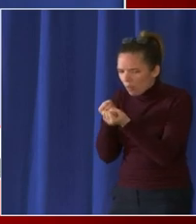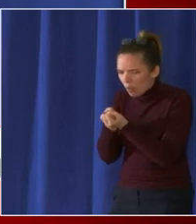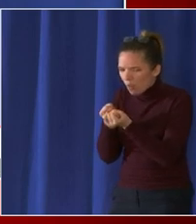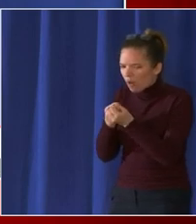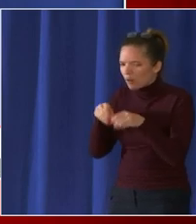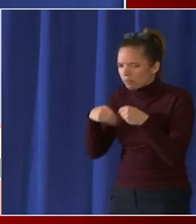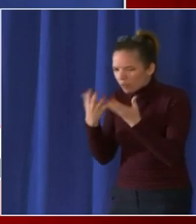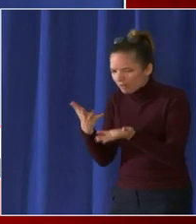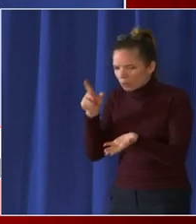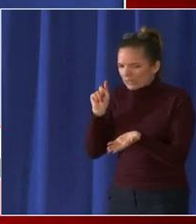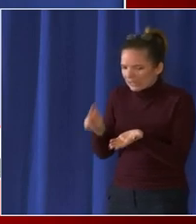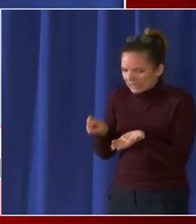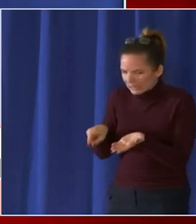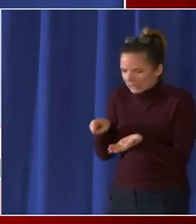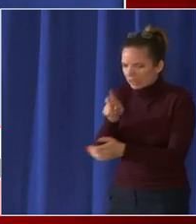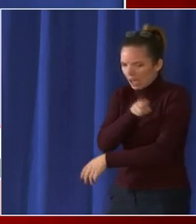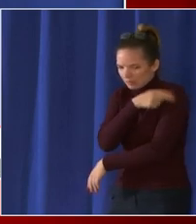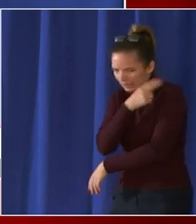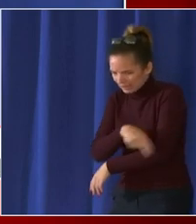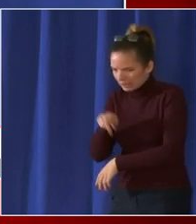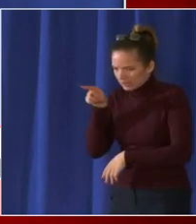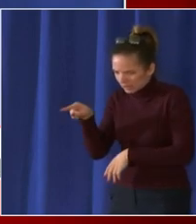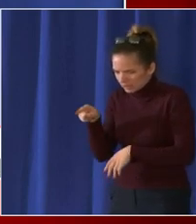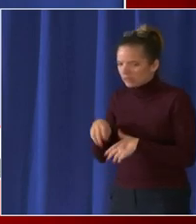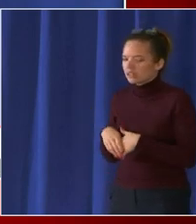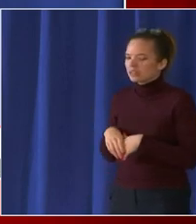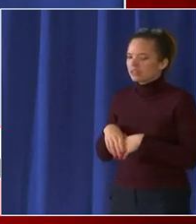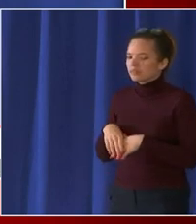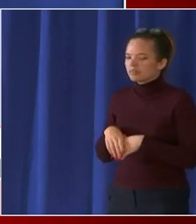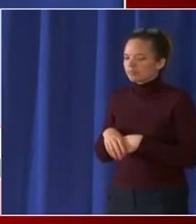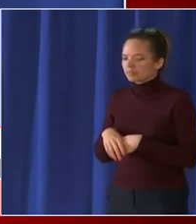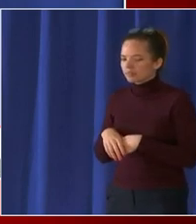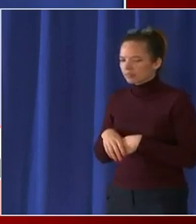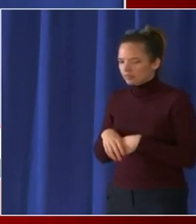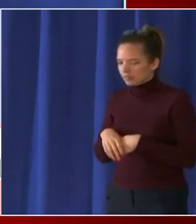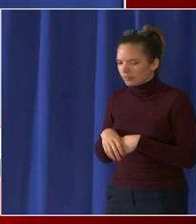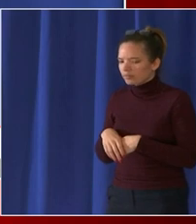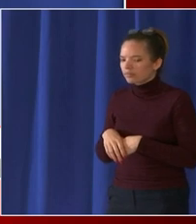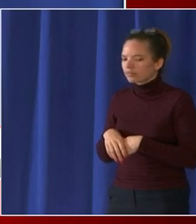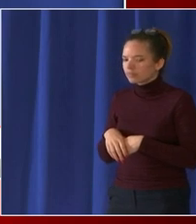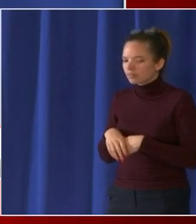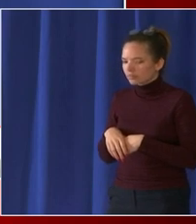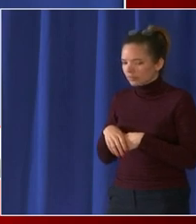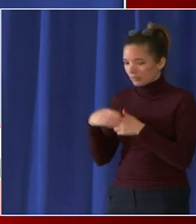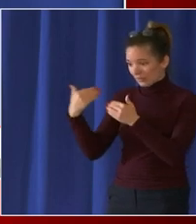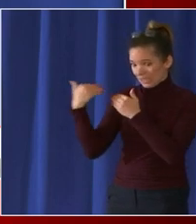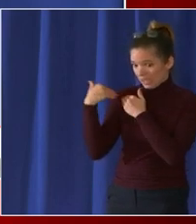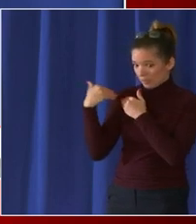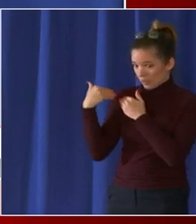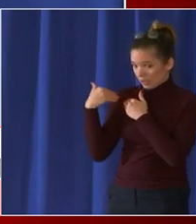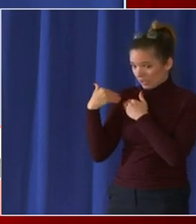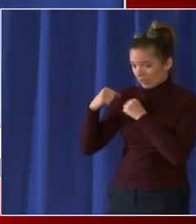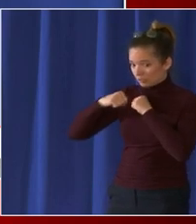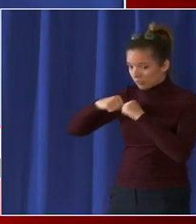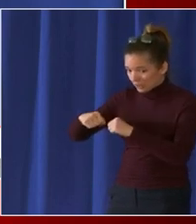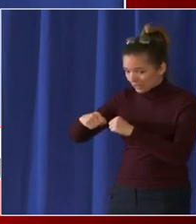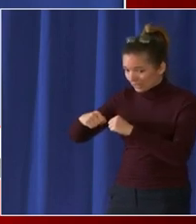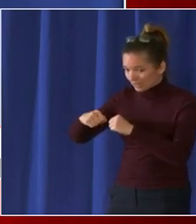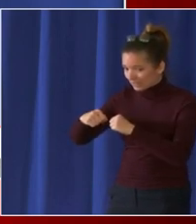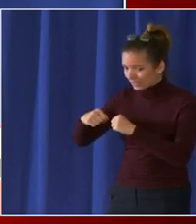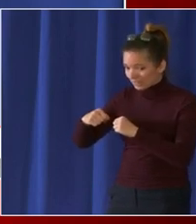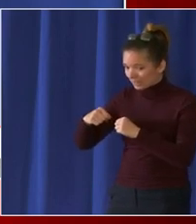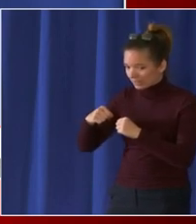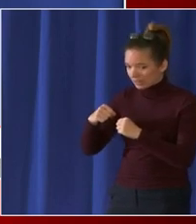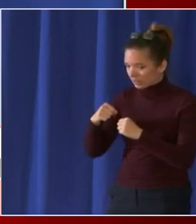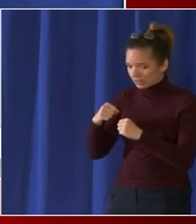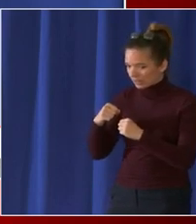decisions about adding any other sort of liability protections or crisis standards of care at this time have any hospitals requested that